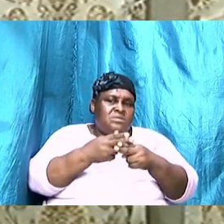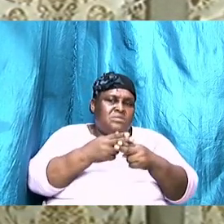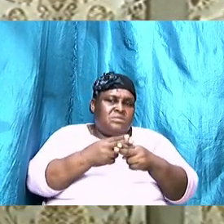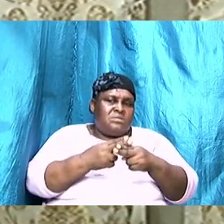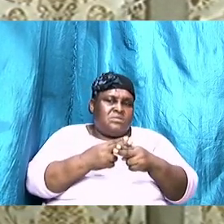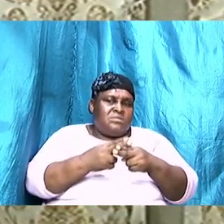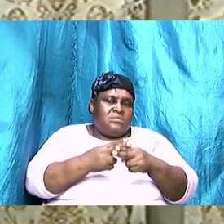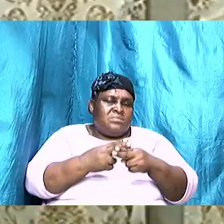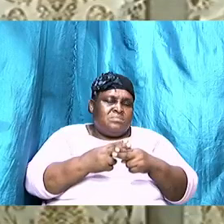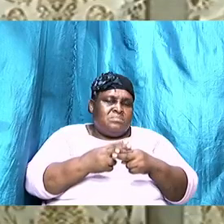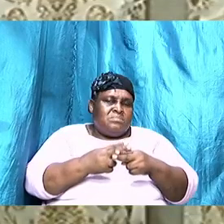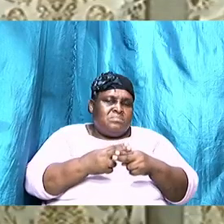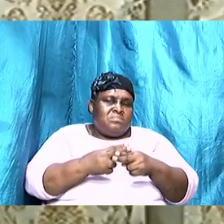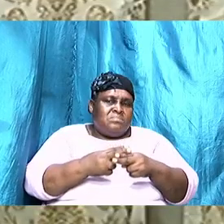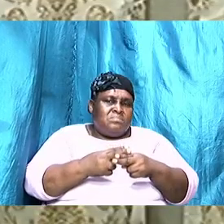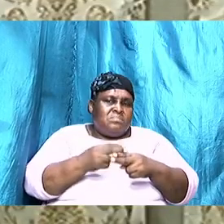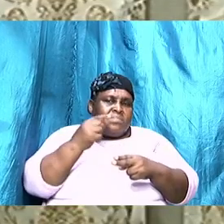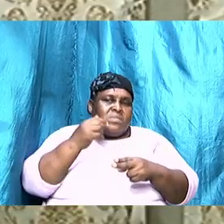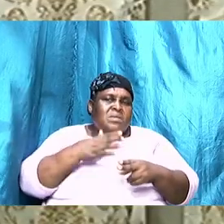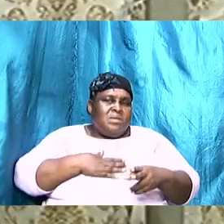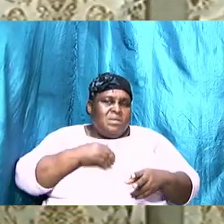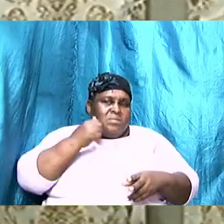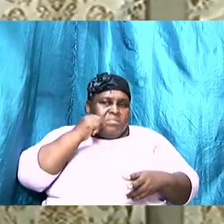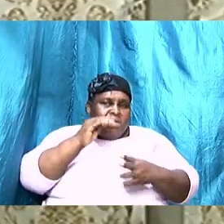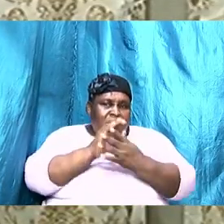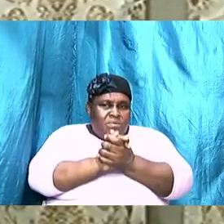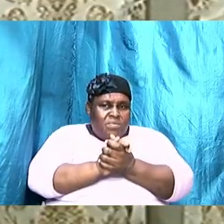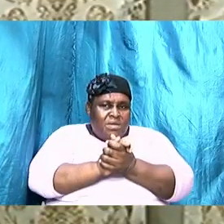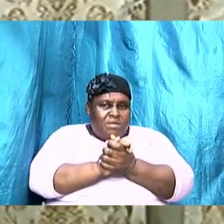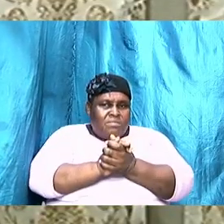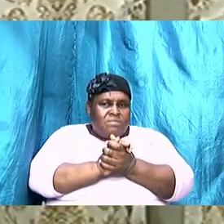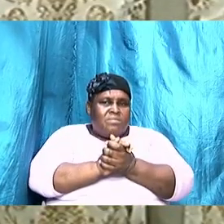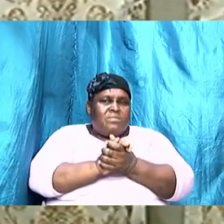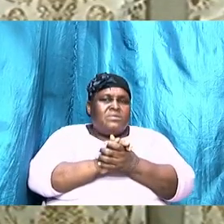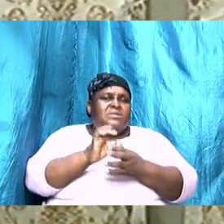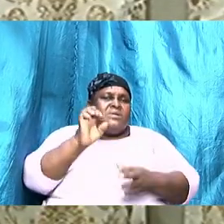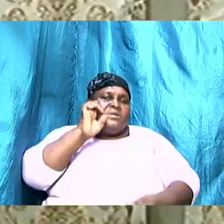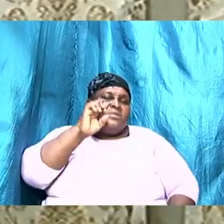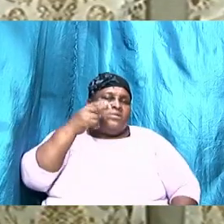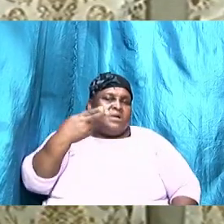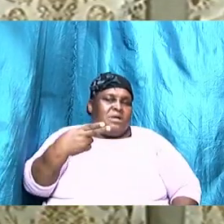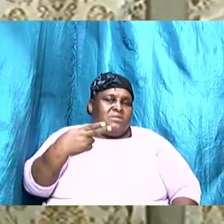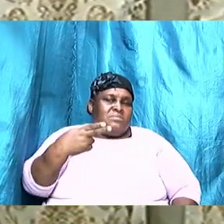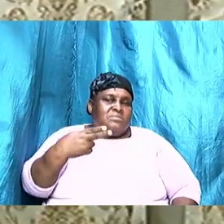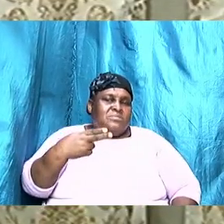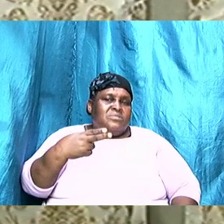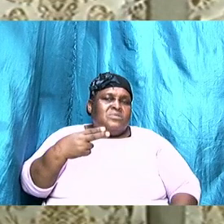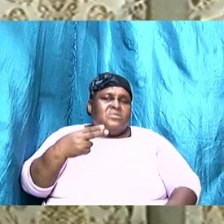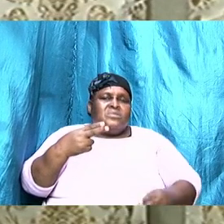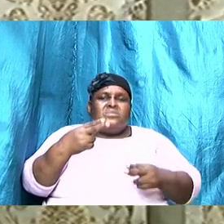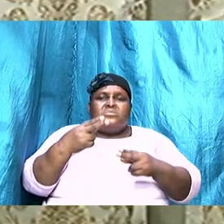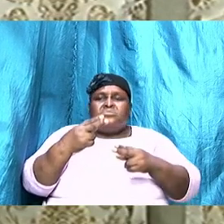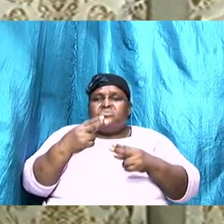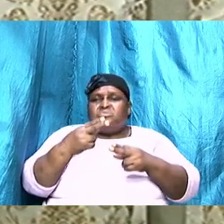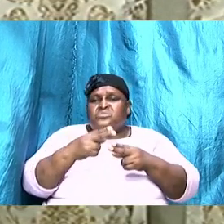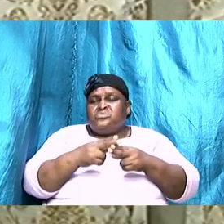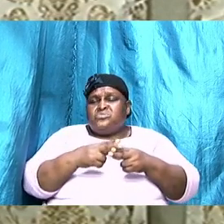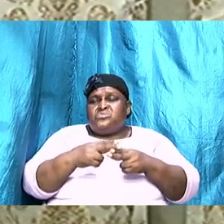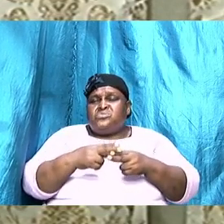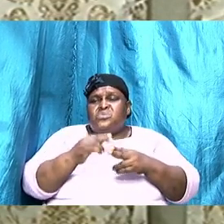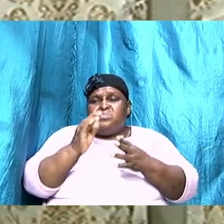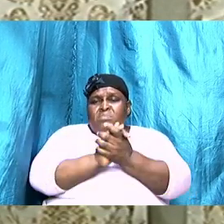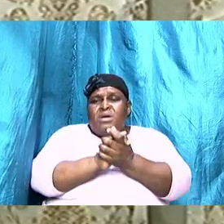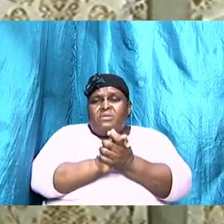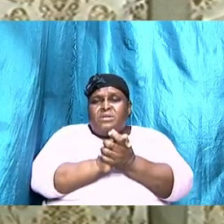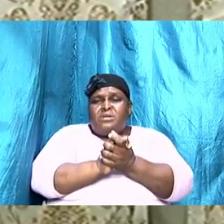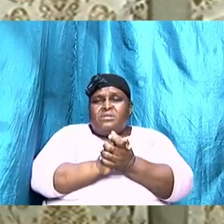is on her so my wife was Erica Harris but as soon as we got married she became